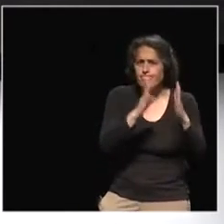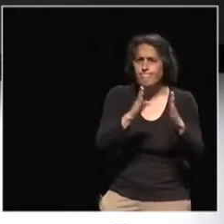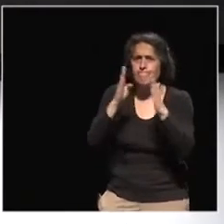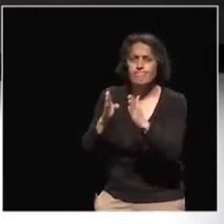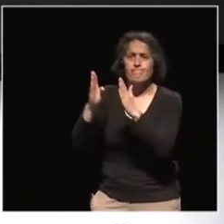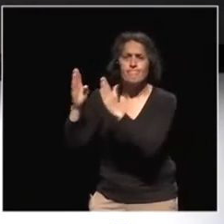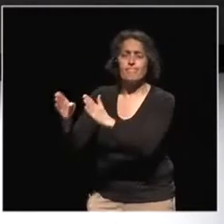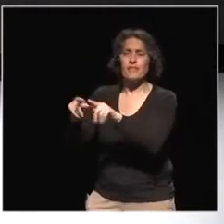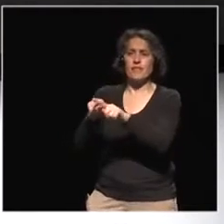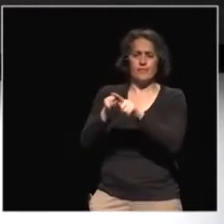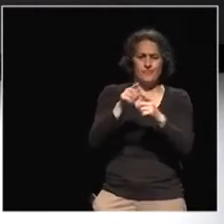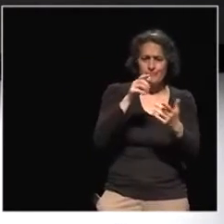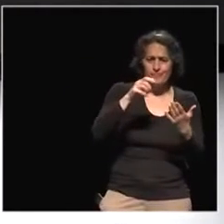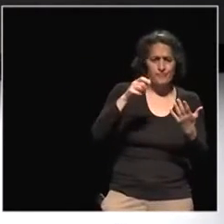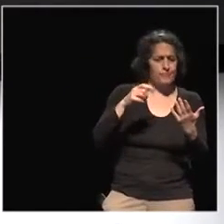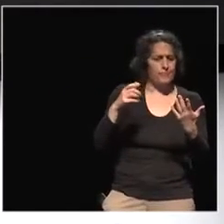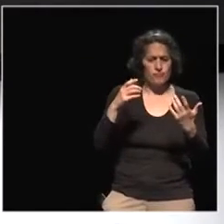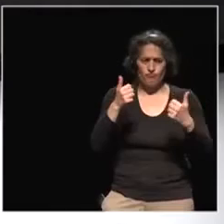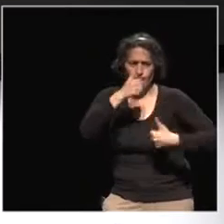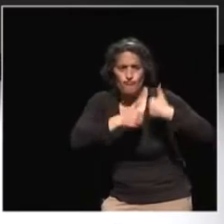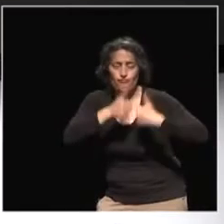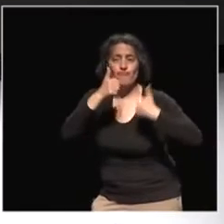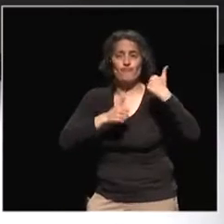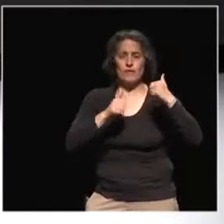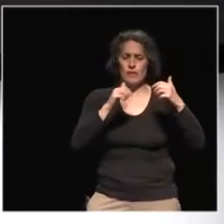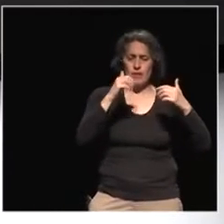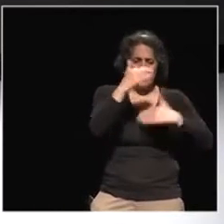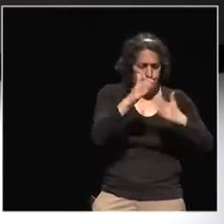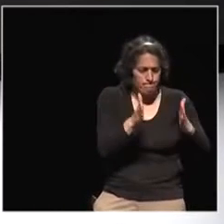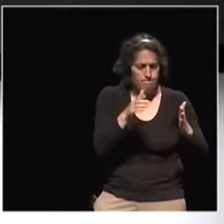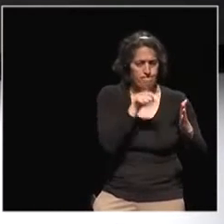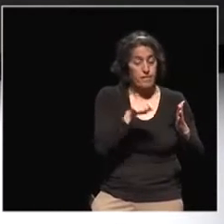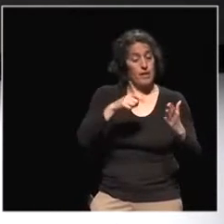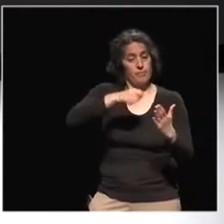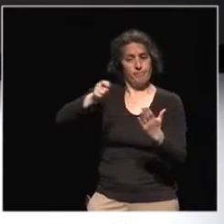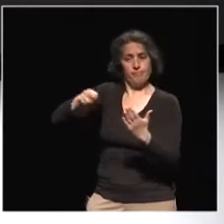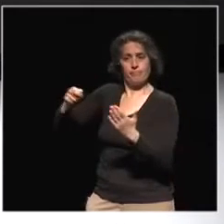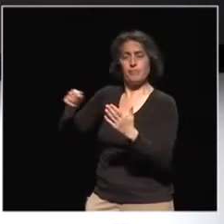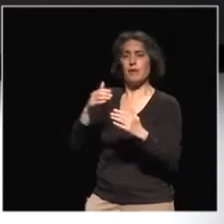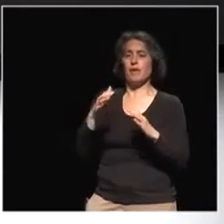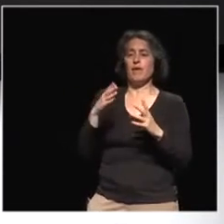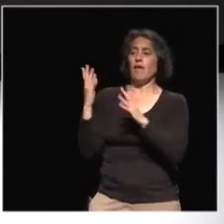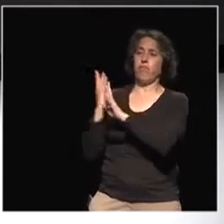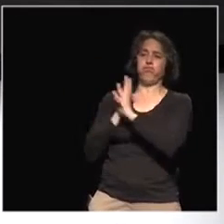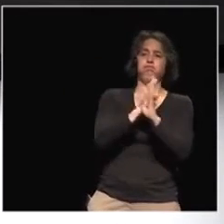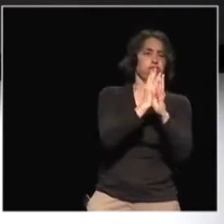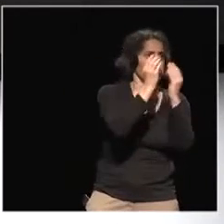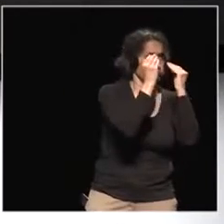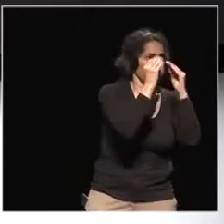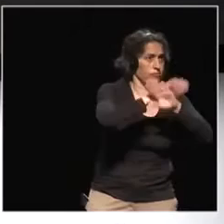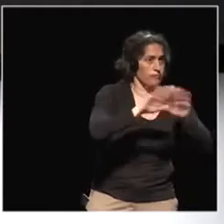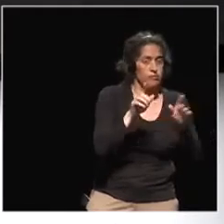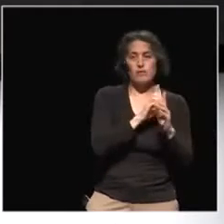promoting this kind of values of competitiveness and employability and so on. Which you just criticized